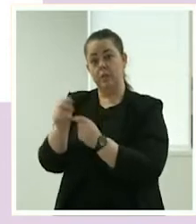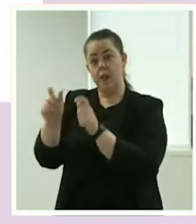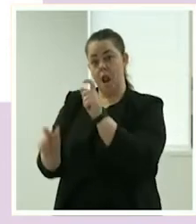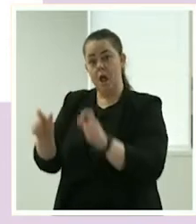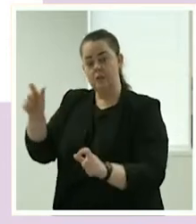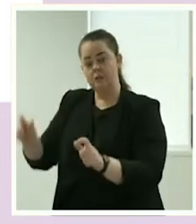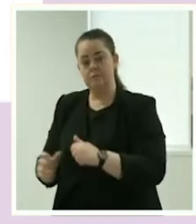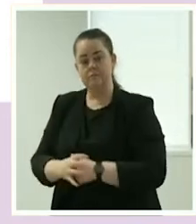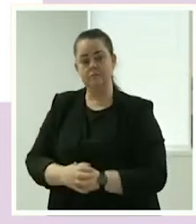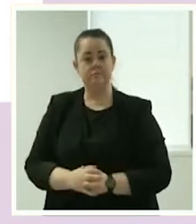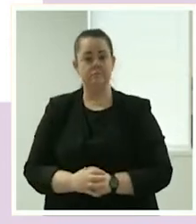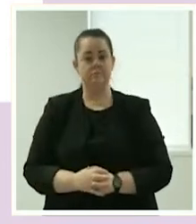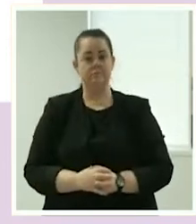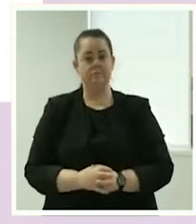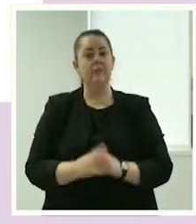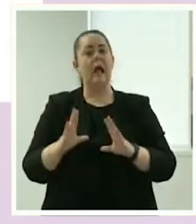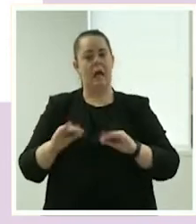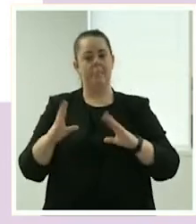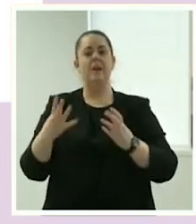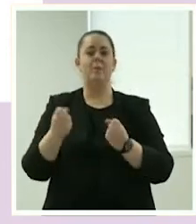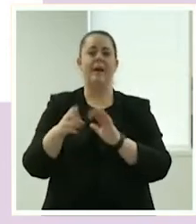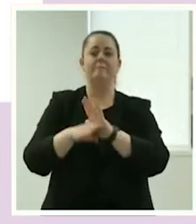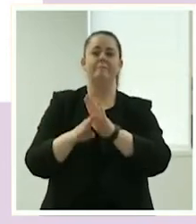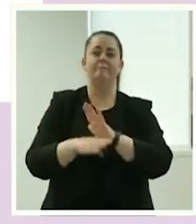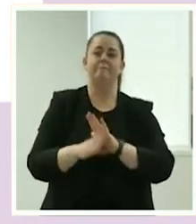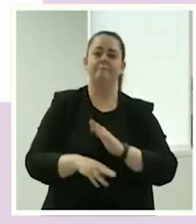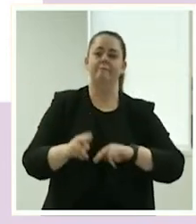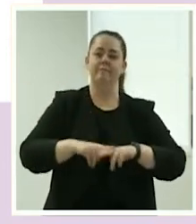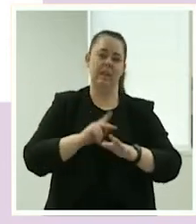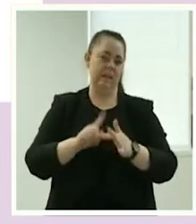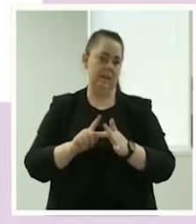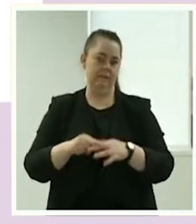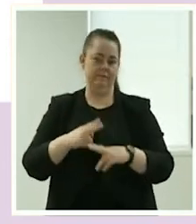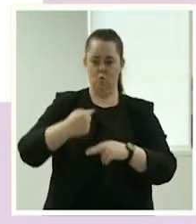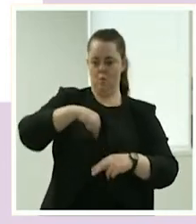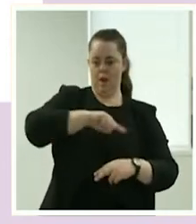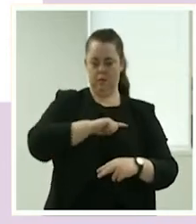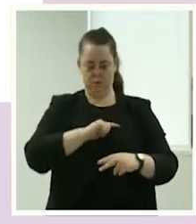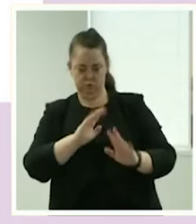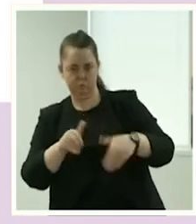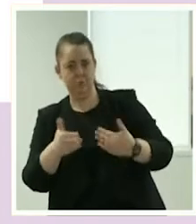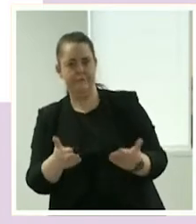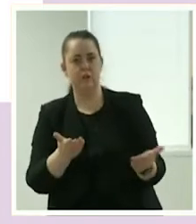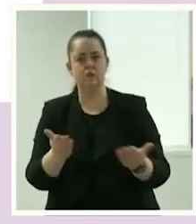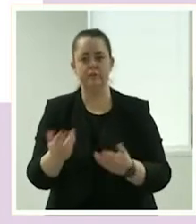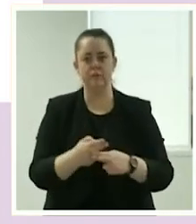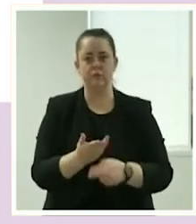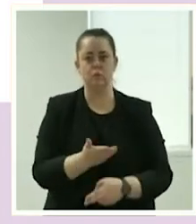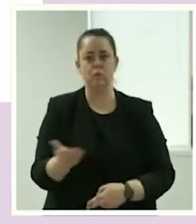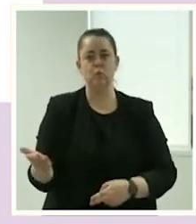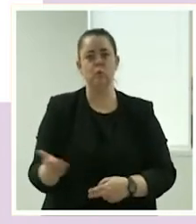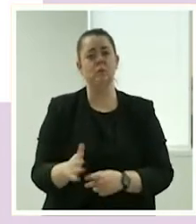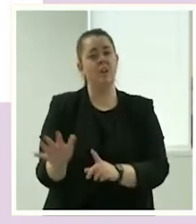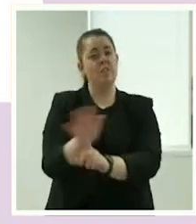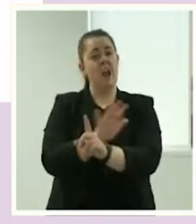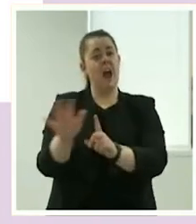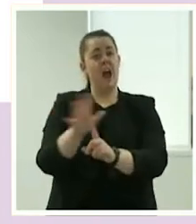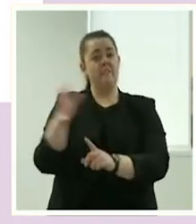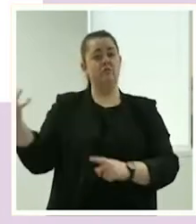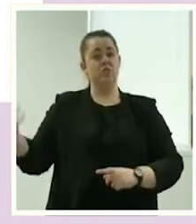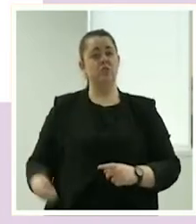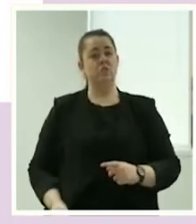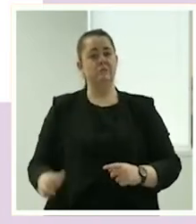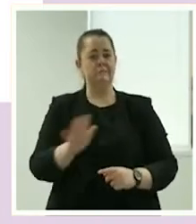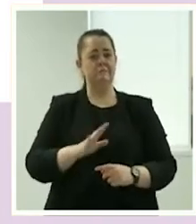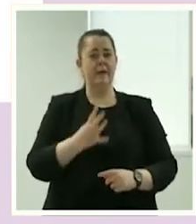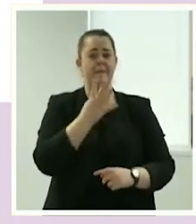Friday, support for social support and personal care type services, the average rates earned by support providers is around